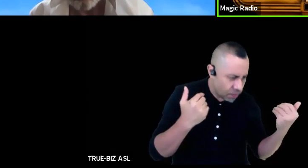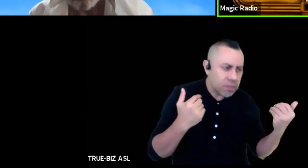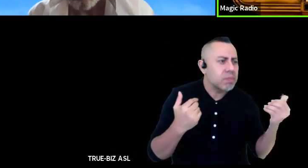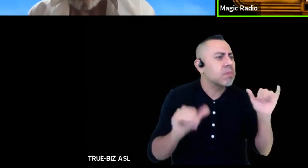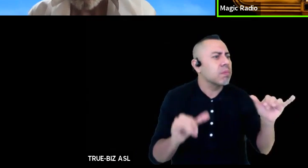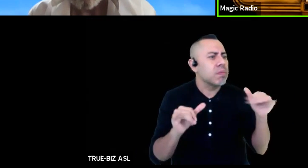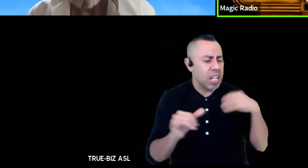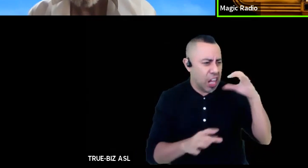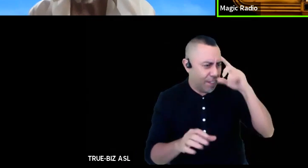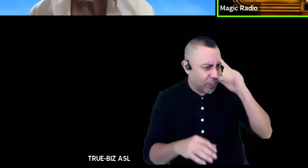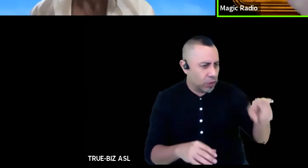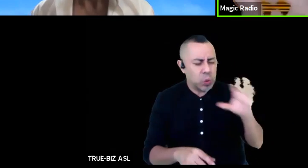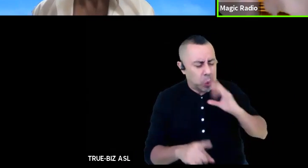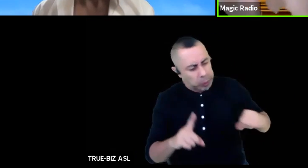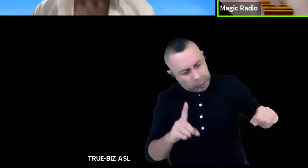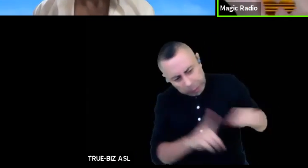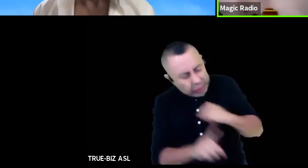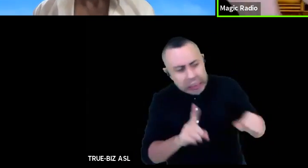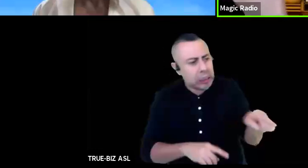beat the hell out of you you